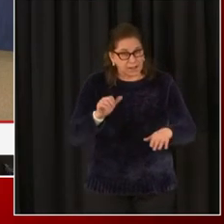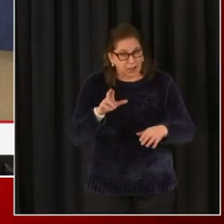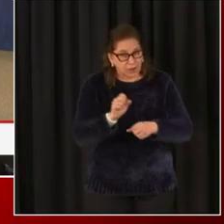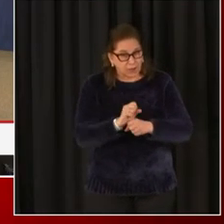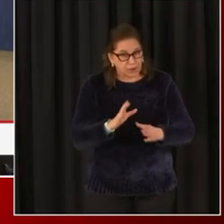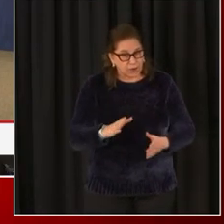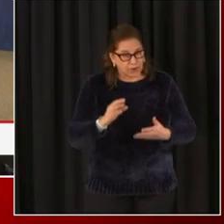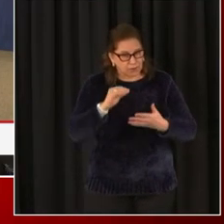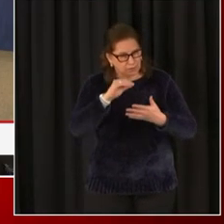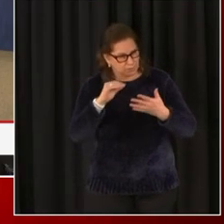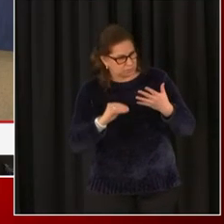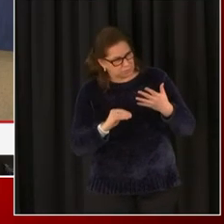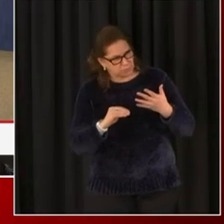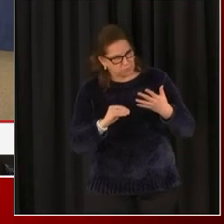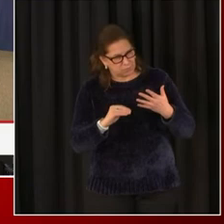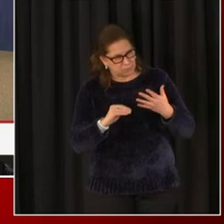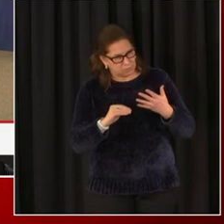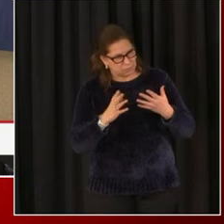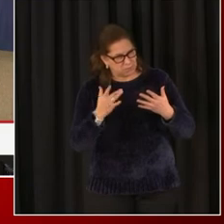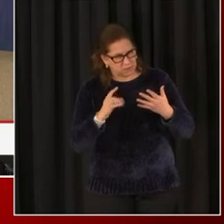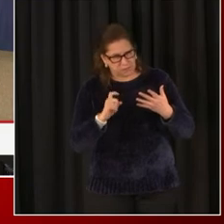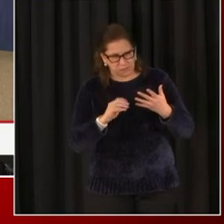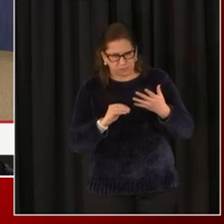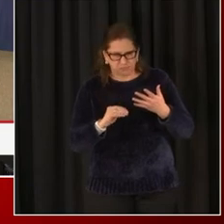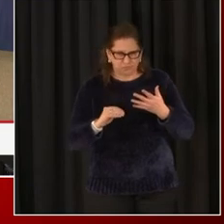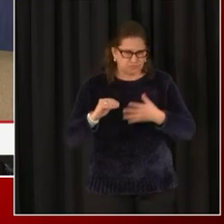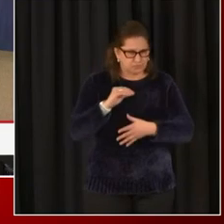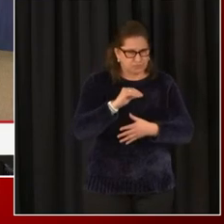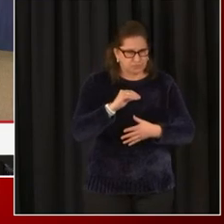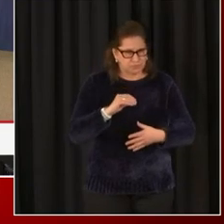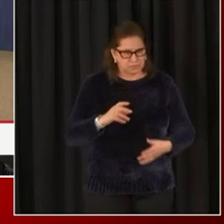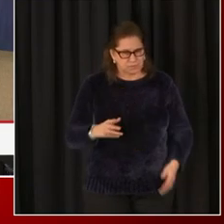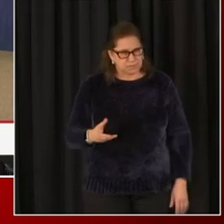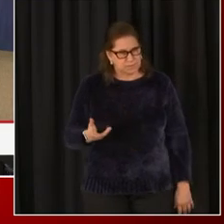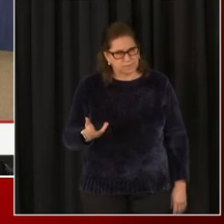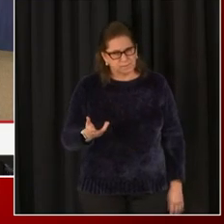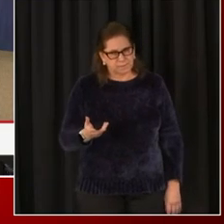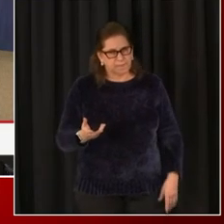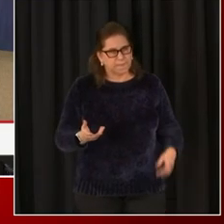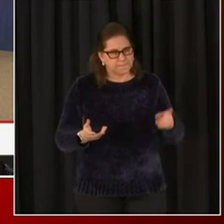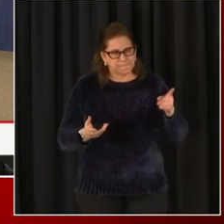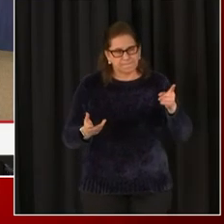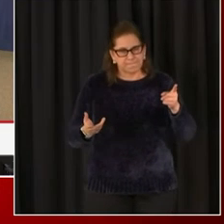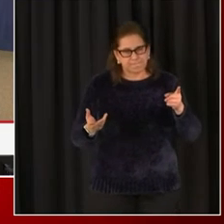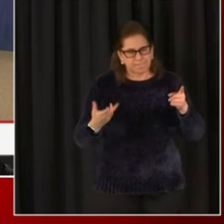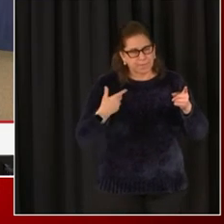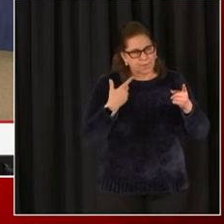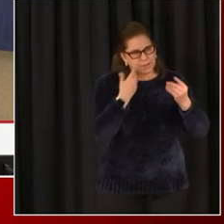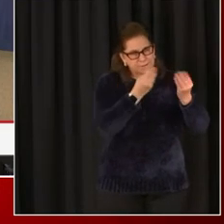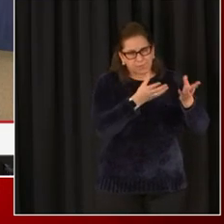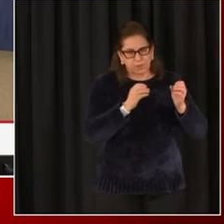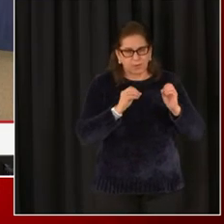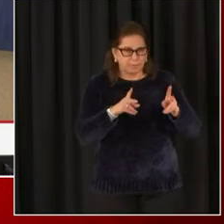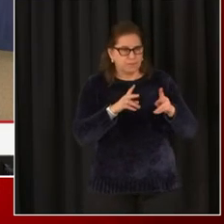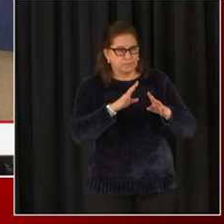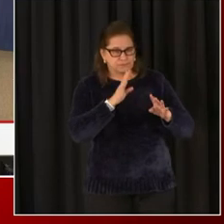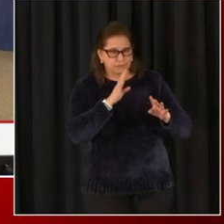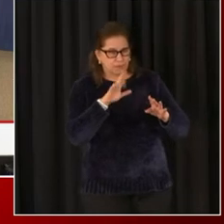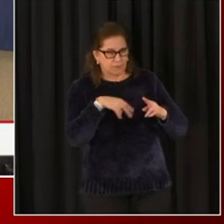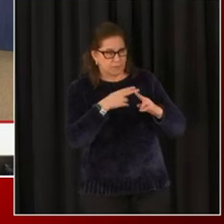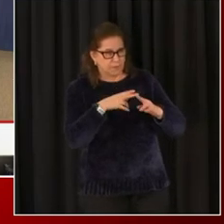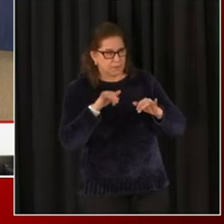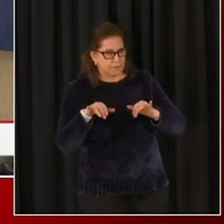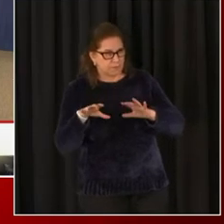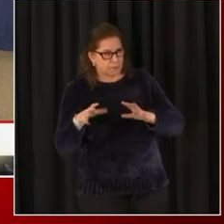You said earlier at this news conference, there's just simply not enough vaccine to meet demand, but I wanted to give you a doctor Nesbitt, the opportunity to respond